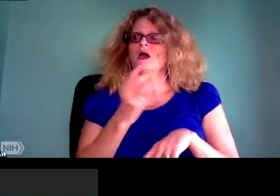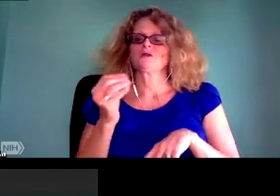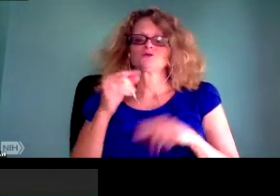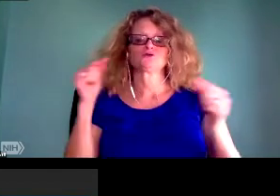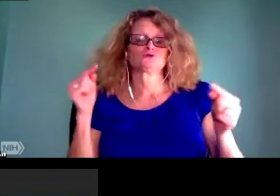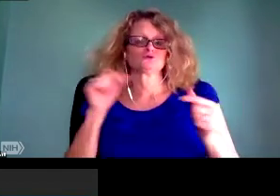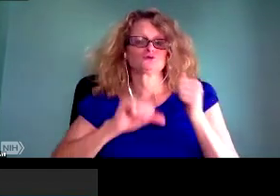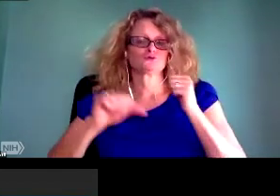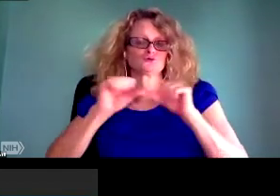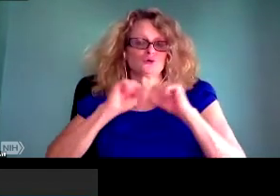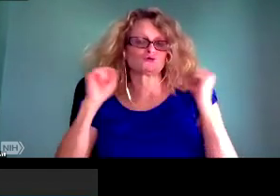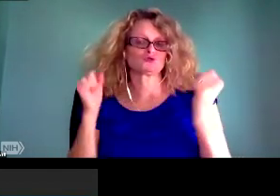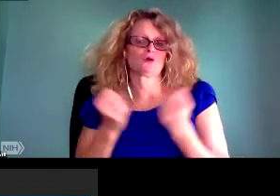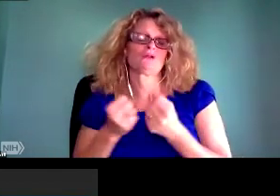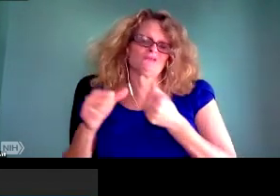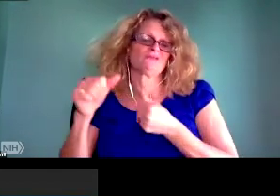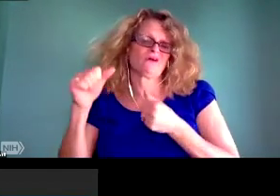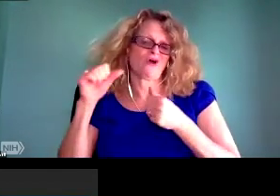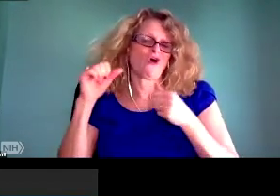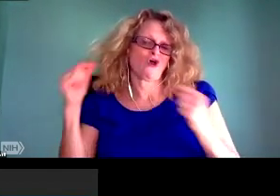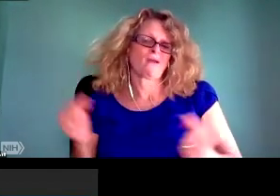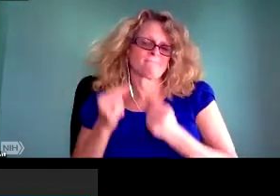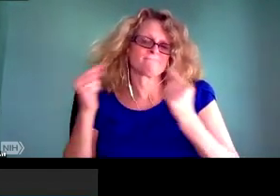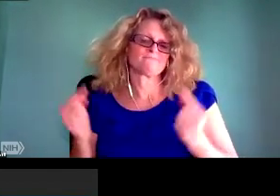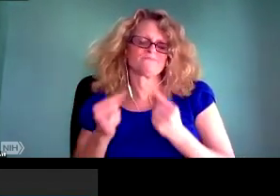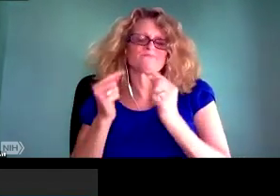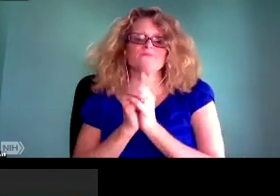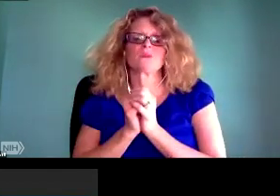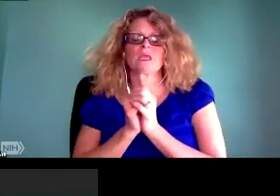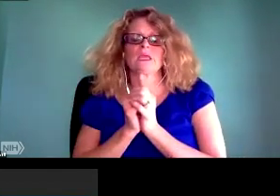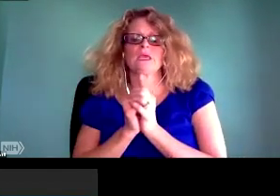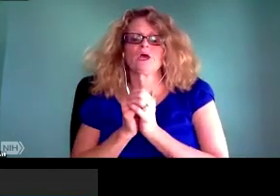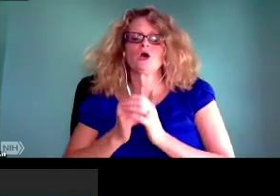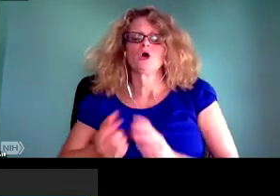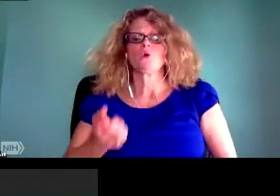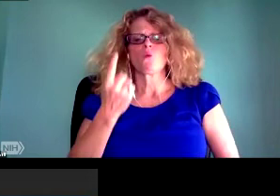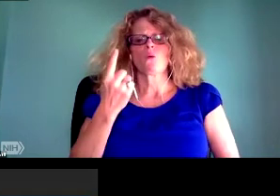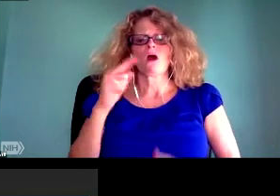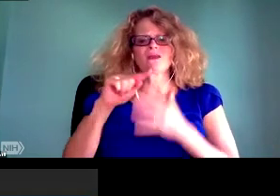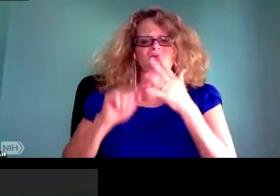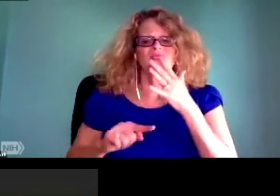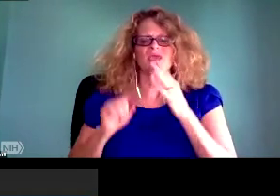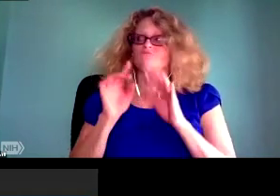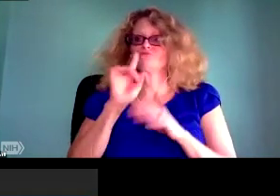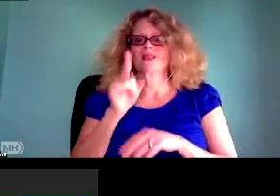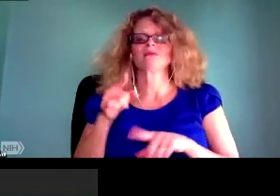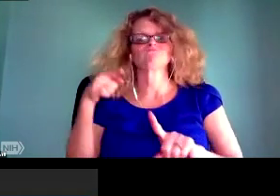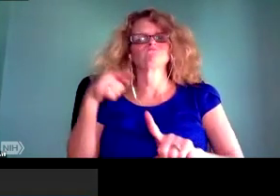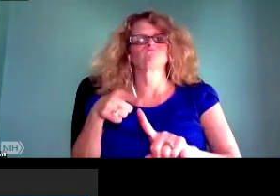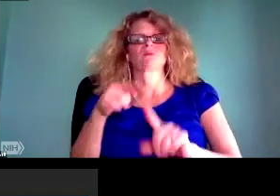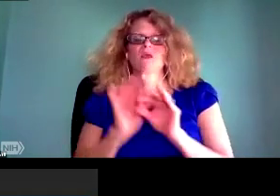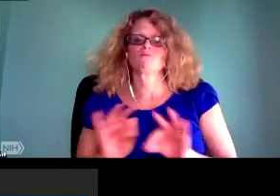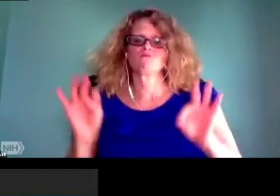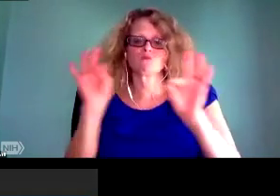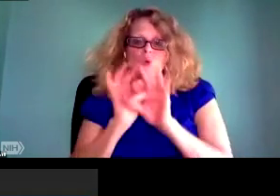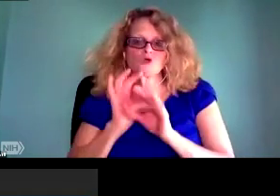class Americans are increasingly aware of the